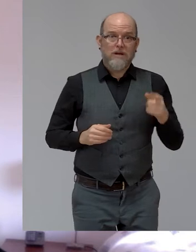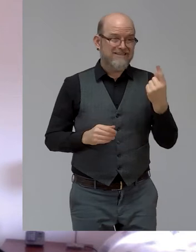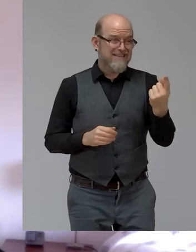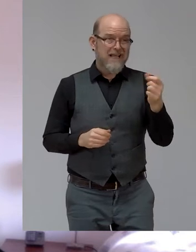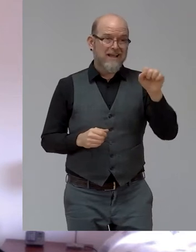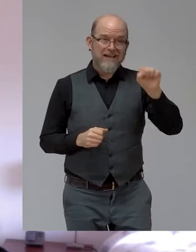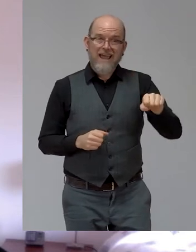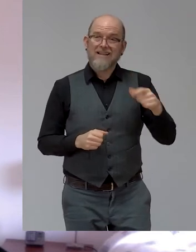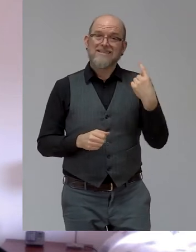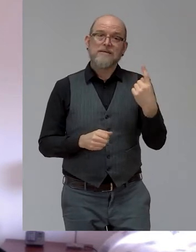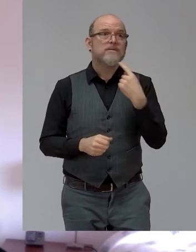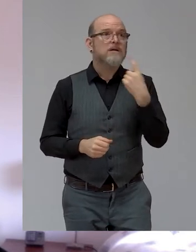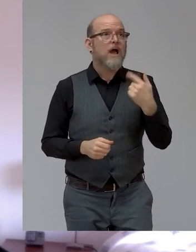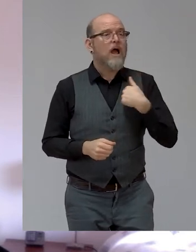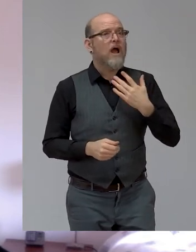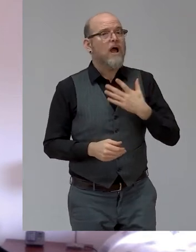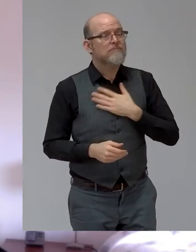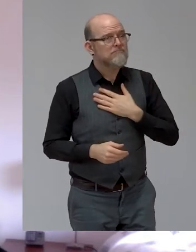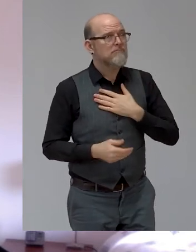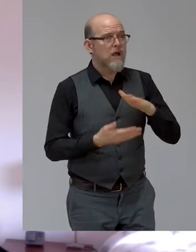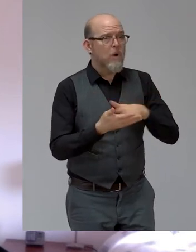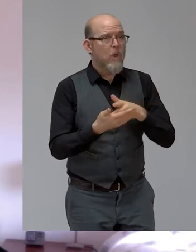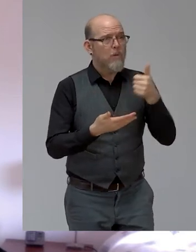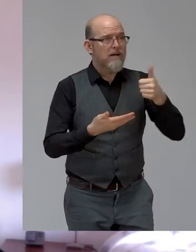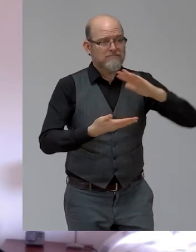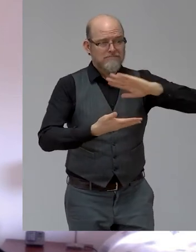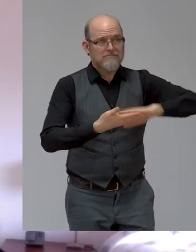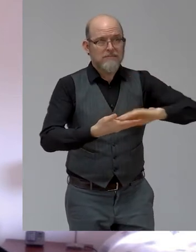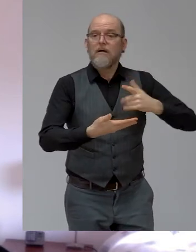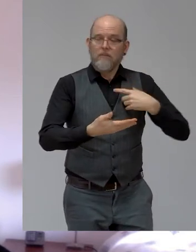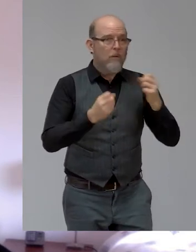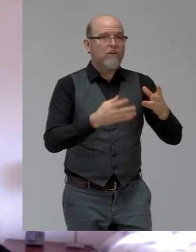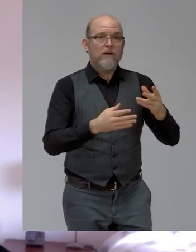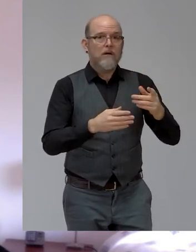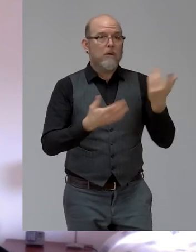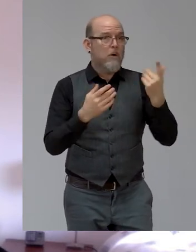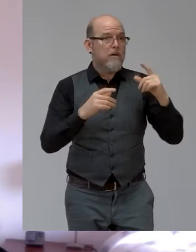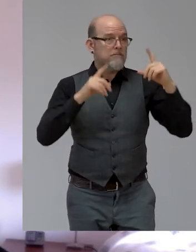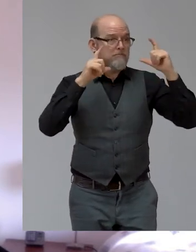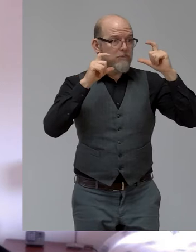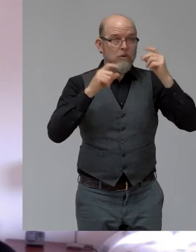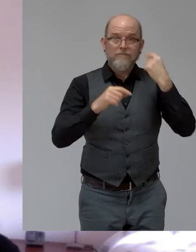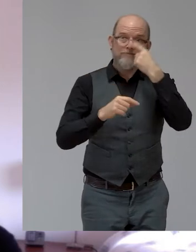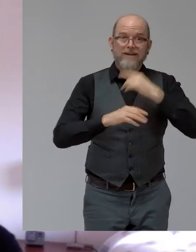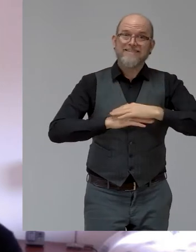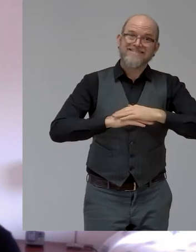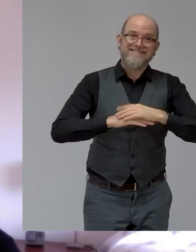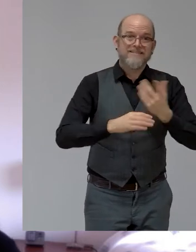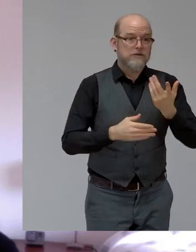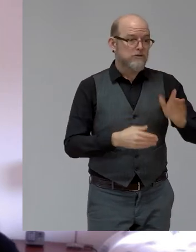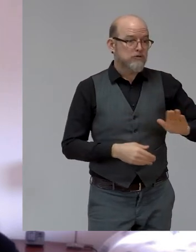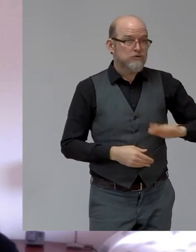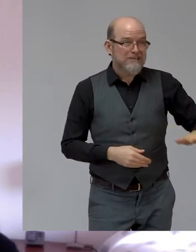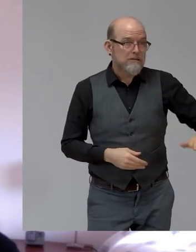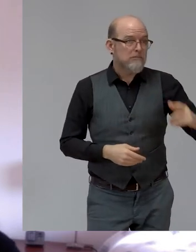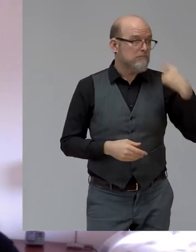on their card? Be it their kids, be it their dog, be it their yacht, be it their home, so whatever.